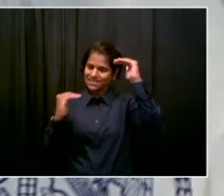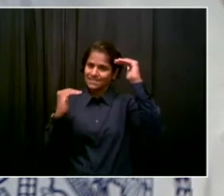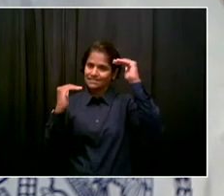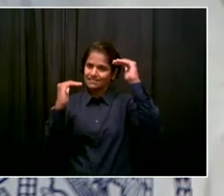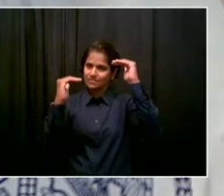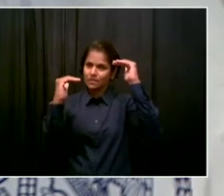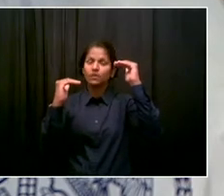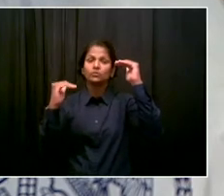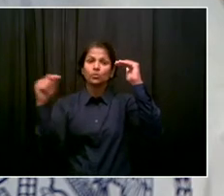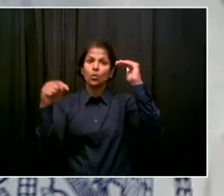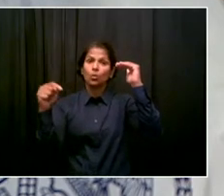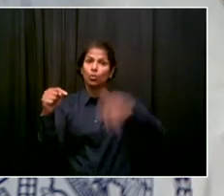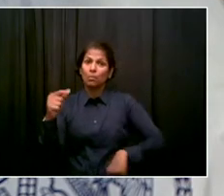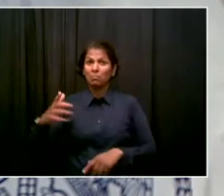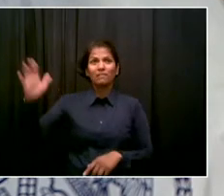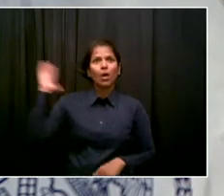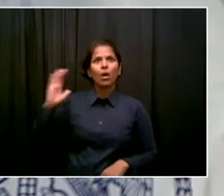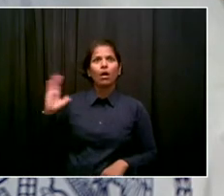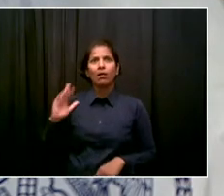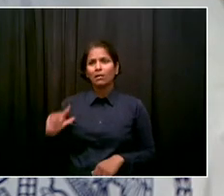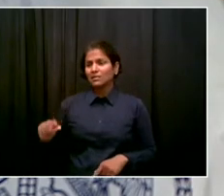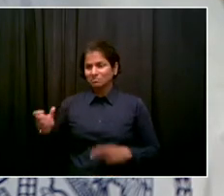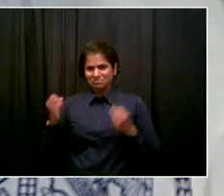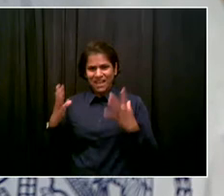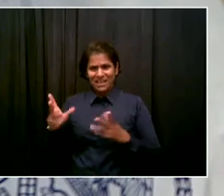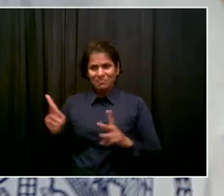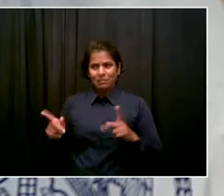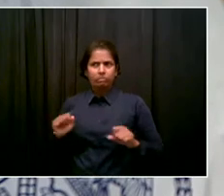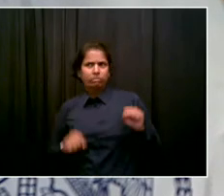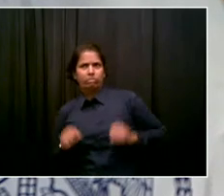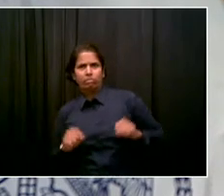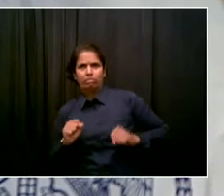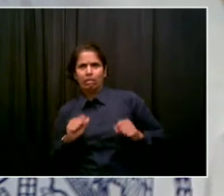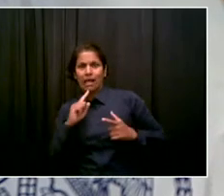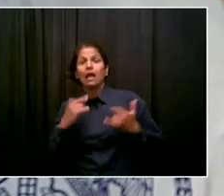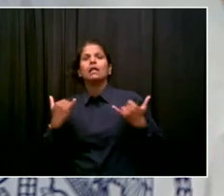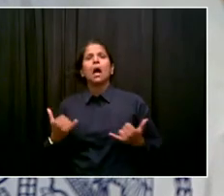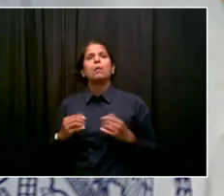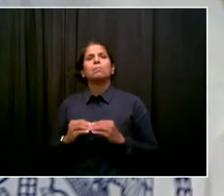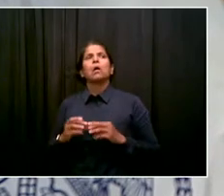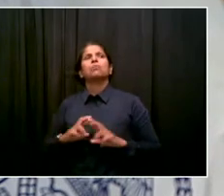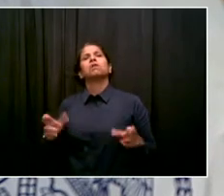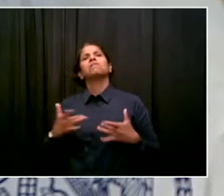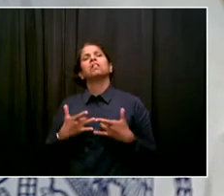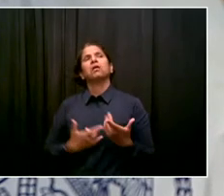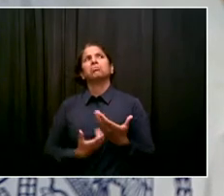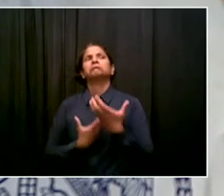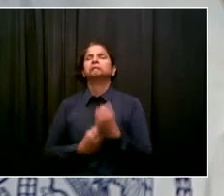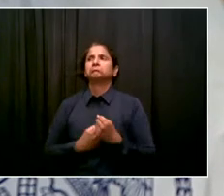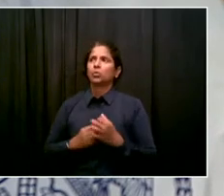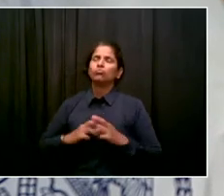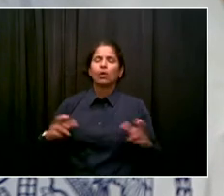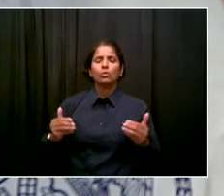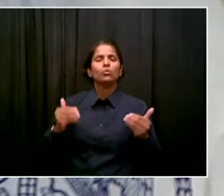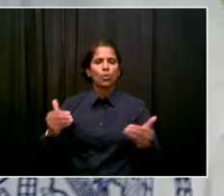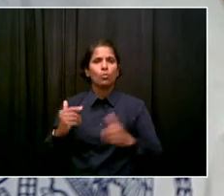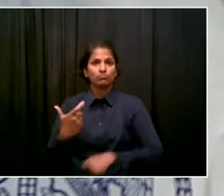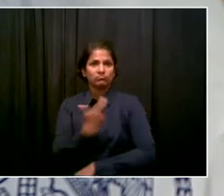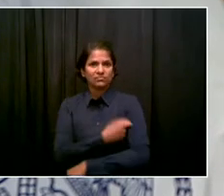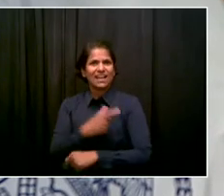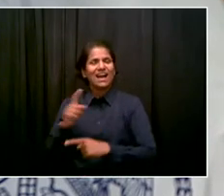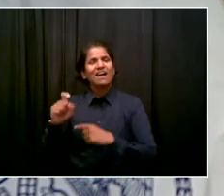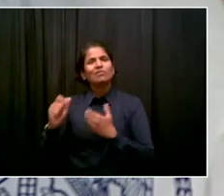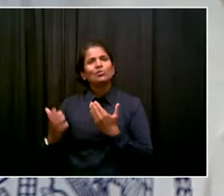people coming forward. But we've got to be there at the moment someone is ready. And look, I mean, we've got